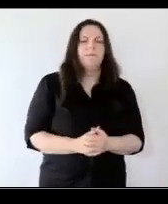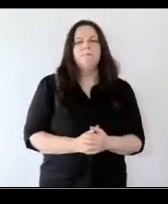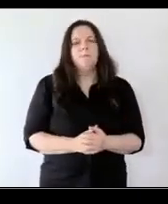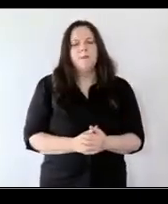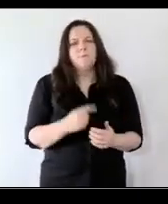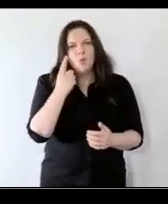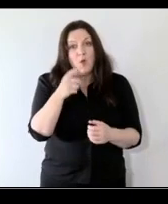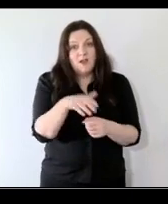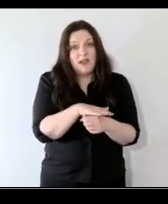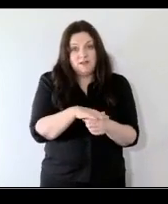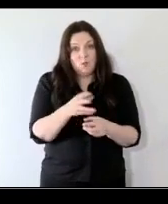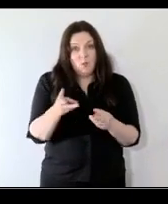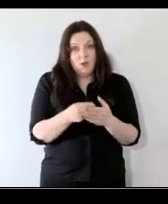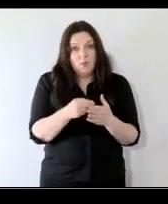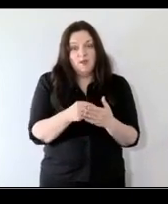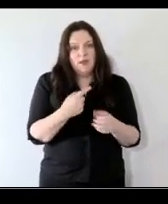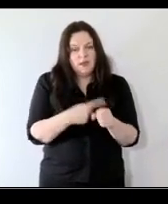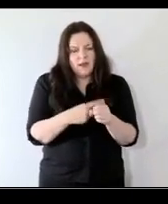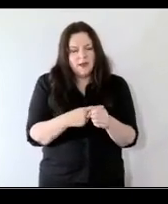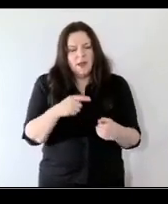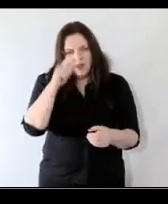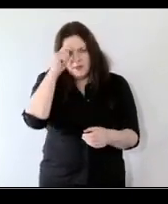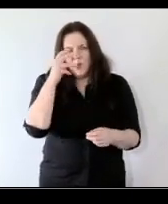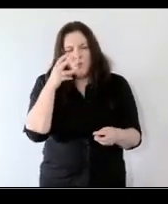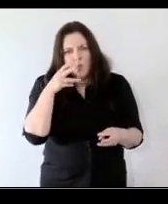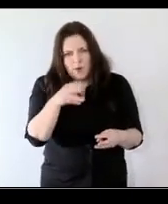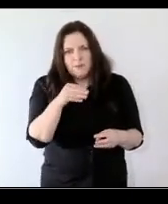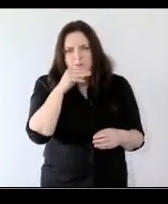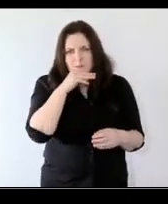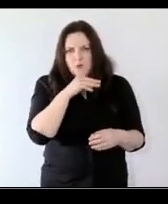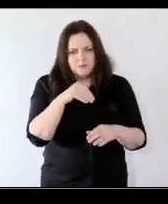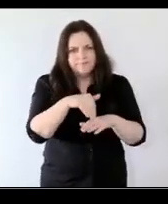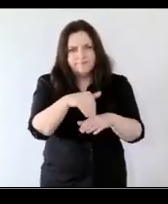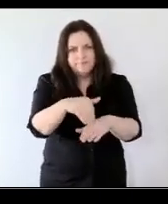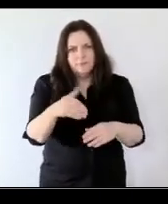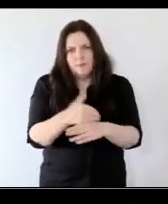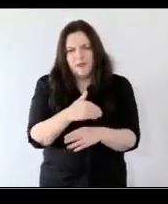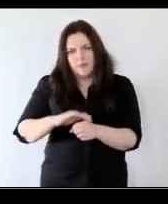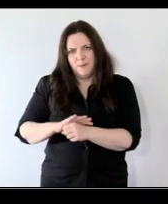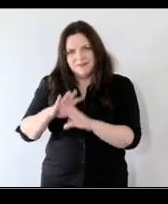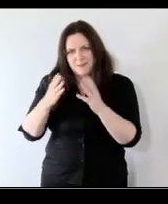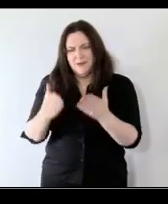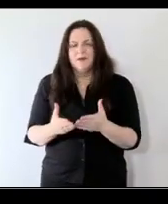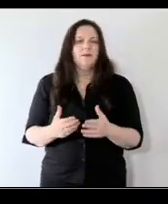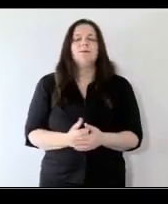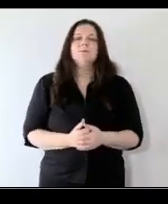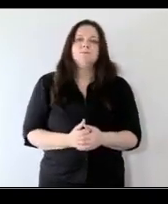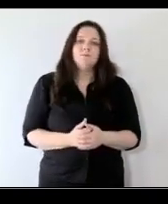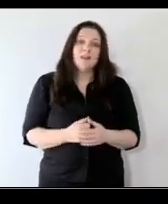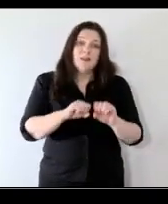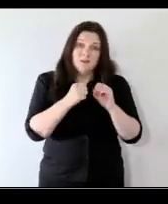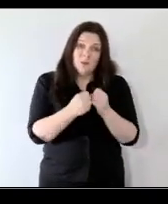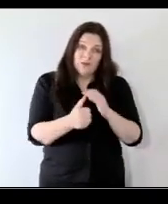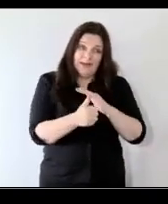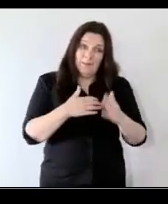one of the areas we have been working on which again i think is going to be deeply impacted by the pandemic is around as well as social and